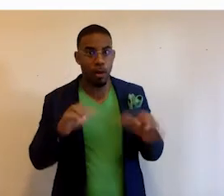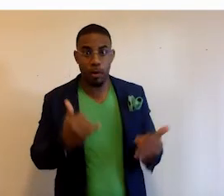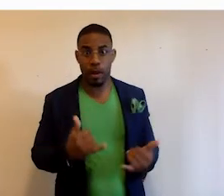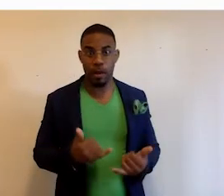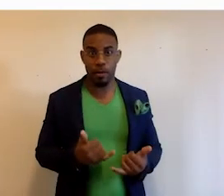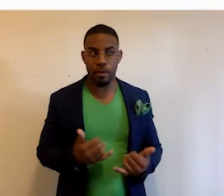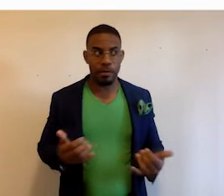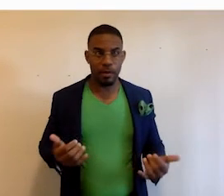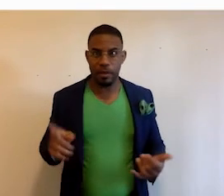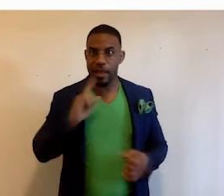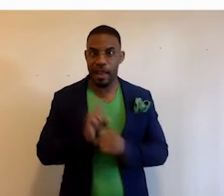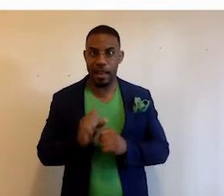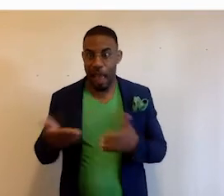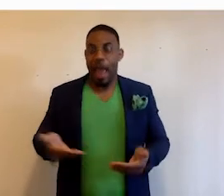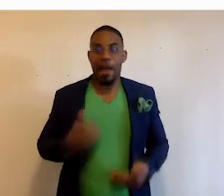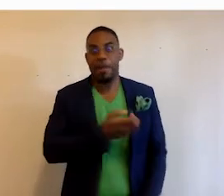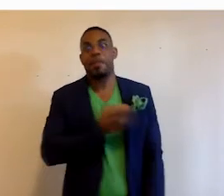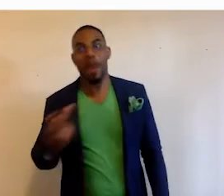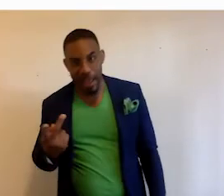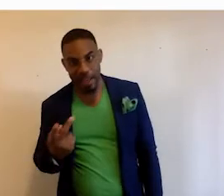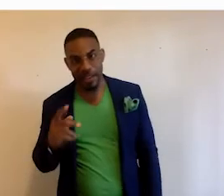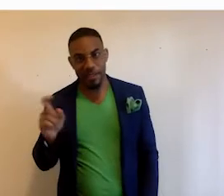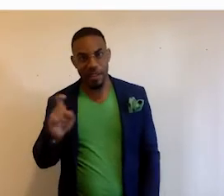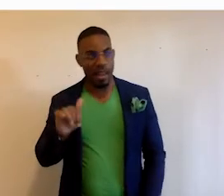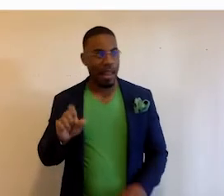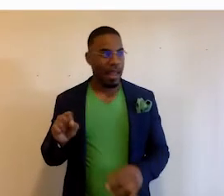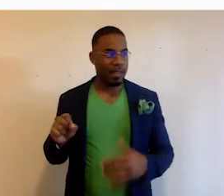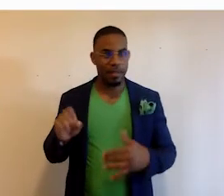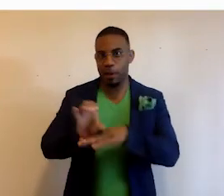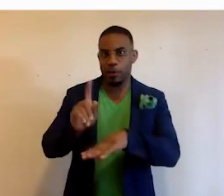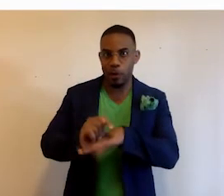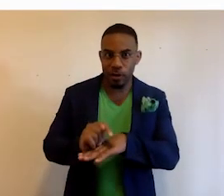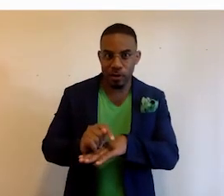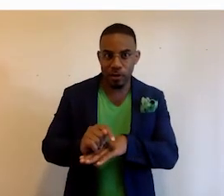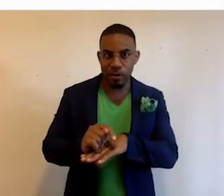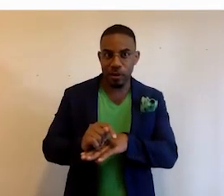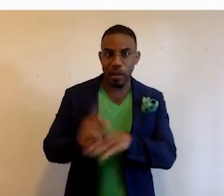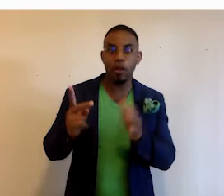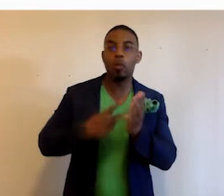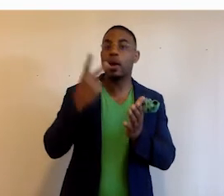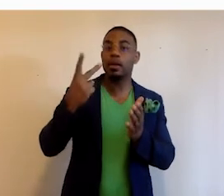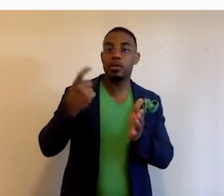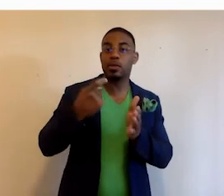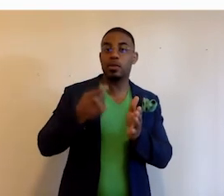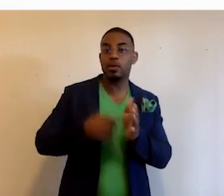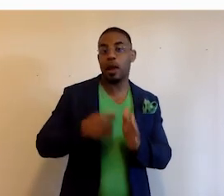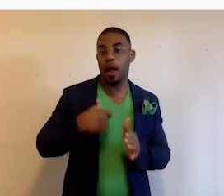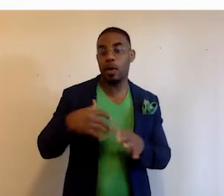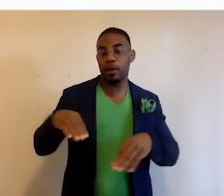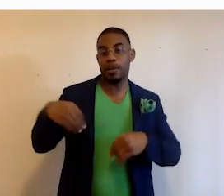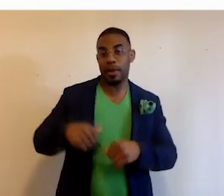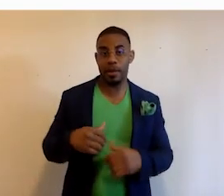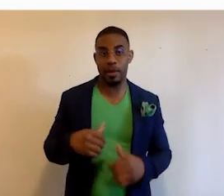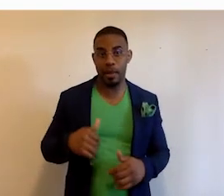now, they actually hired me back as a consultant at twice the rate that I was getting